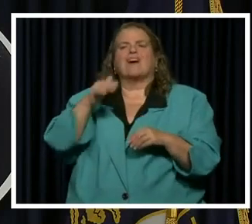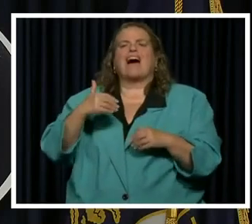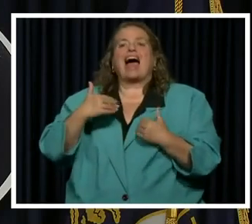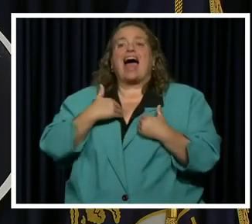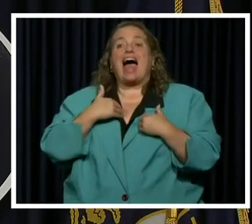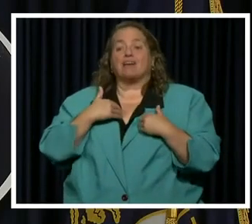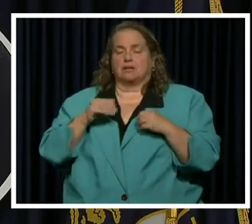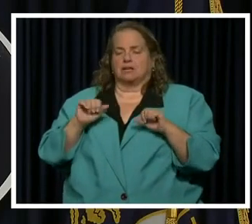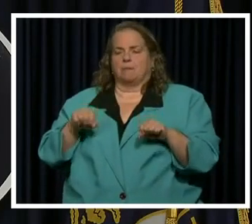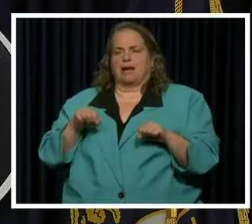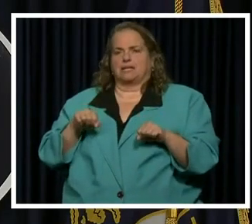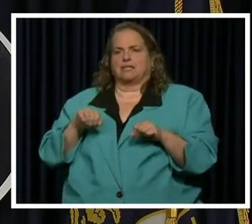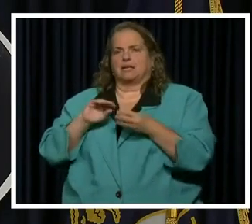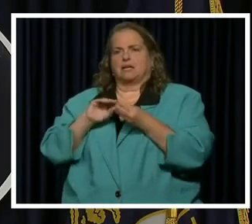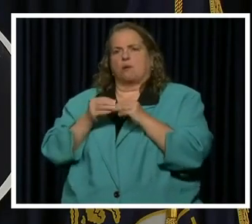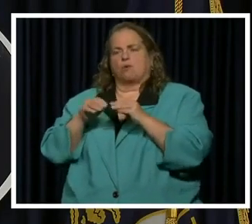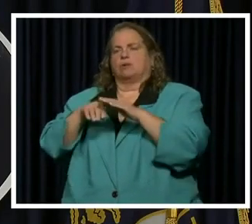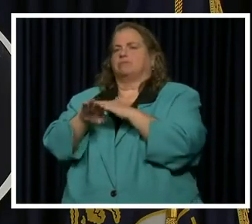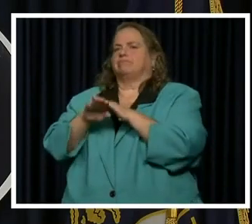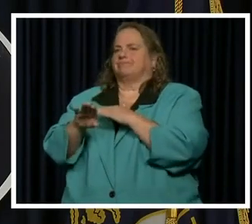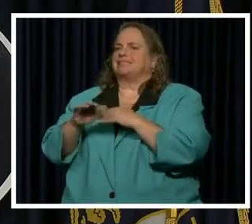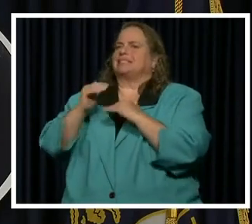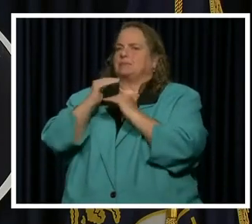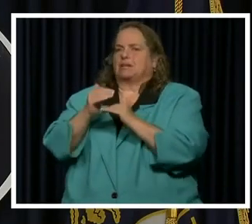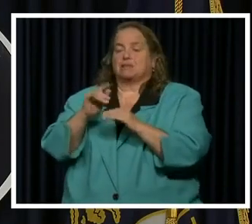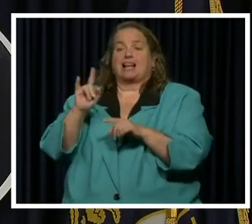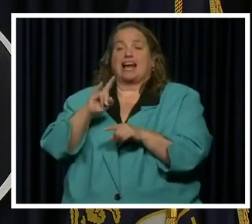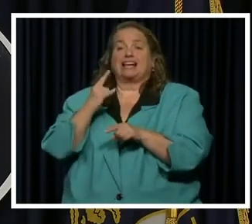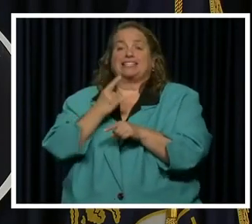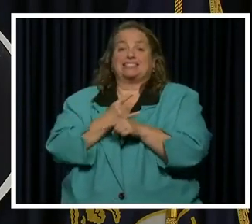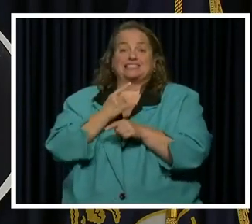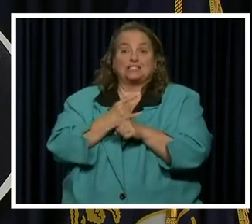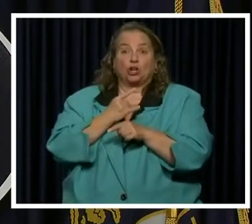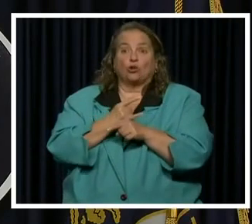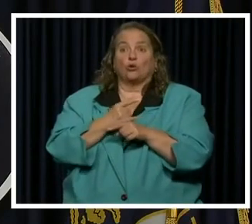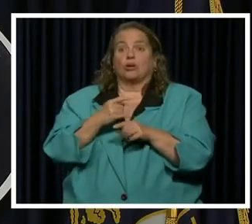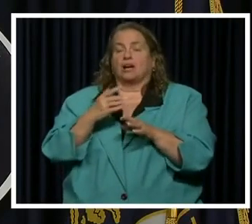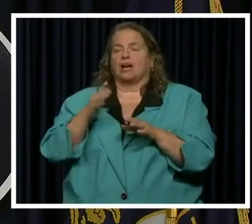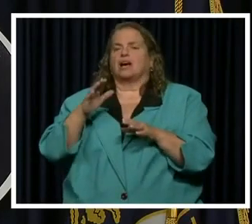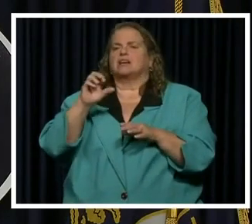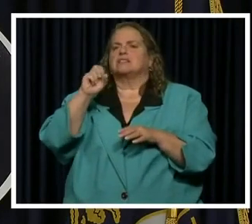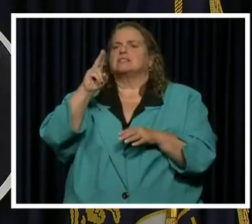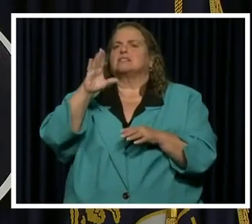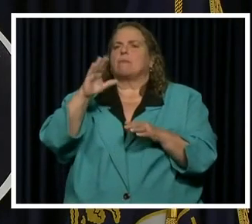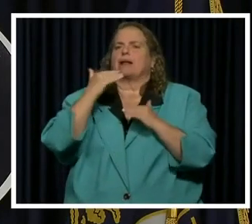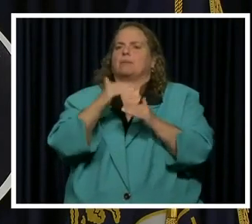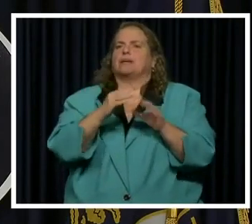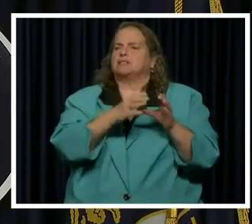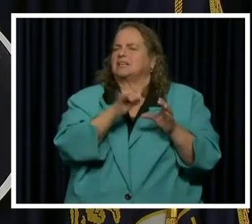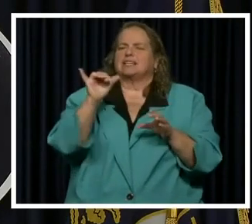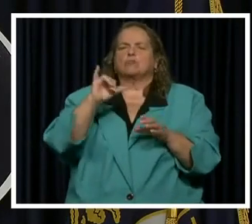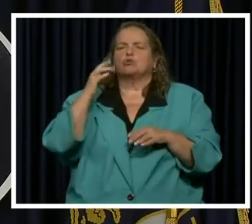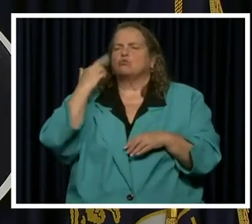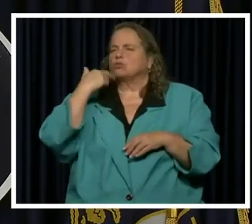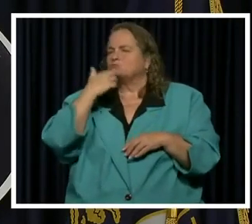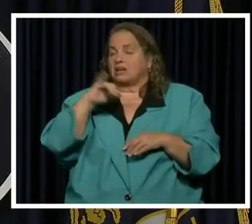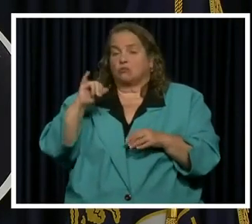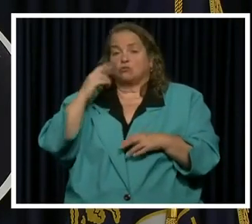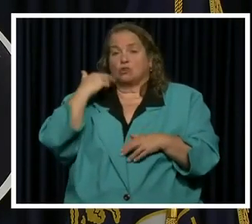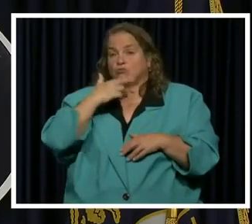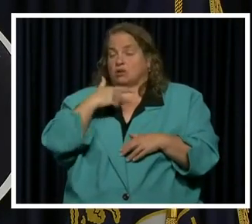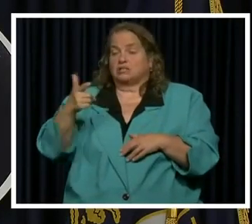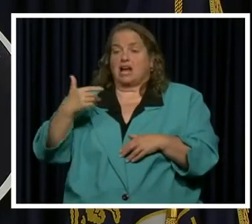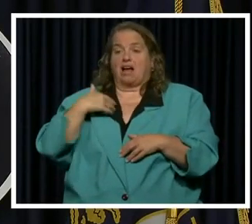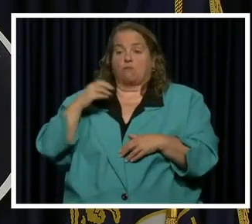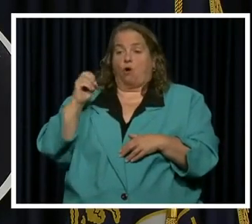everywhere in places like distilleries. There will also be sub limitations, just like there are in restaurants. So right now, restaurants have an